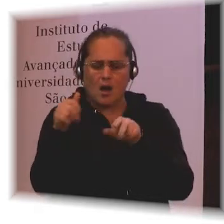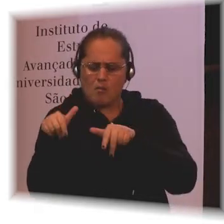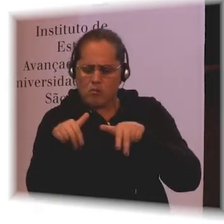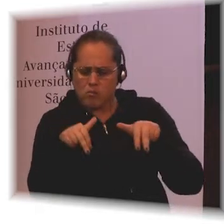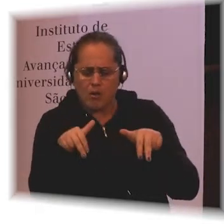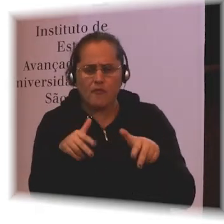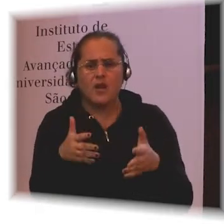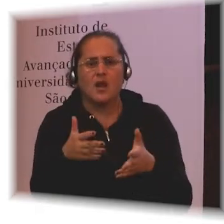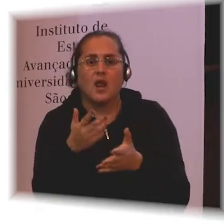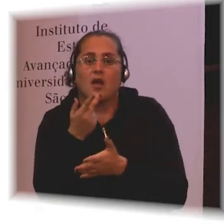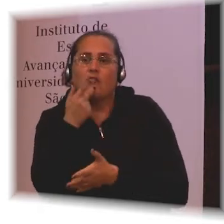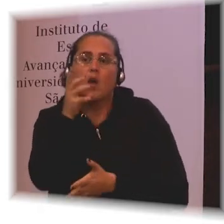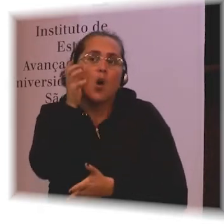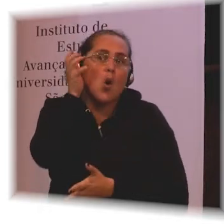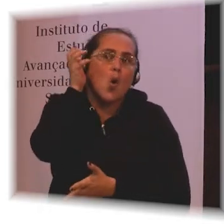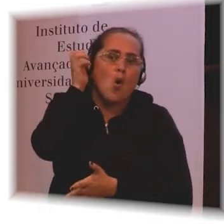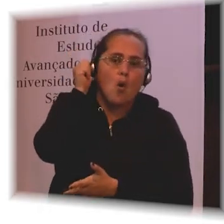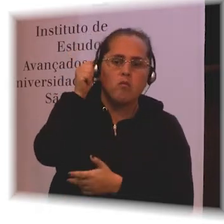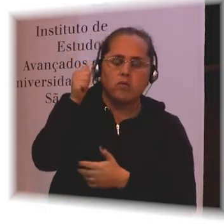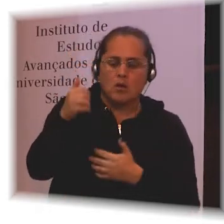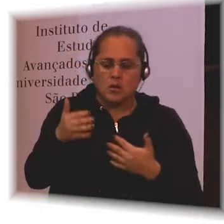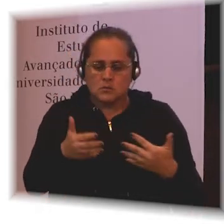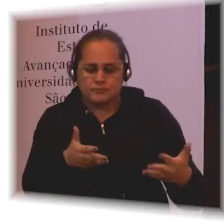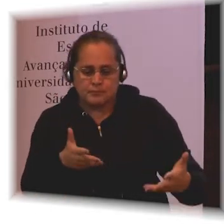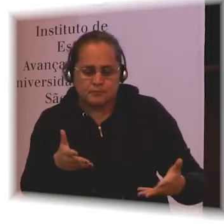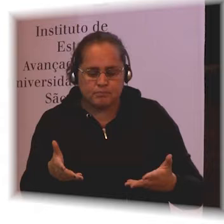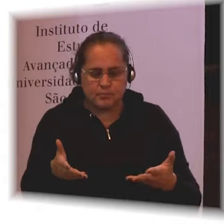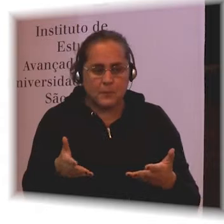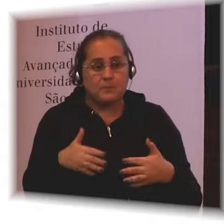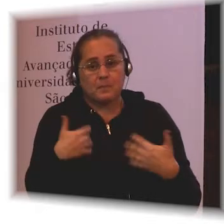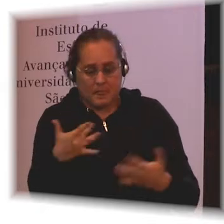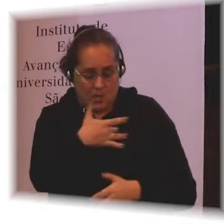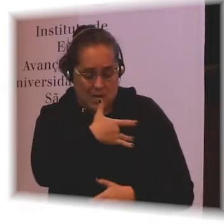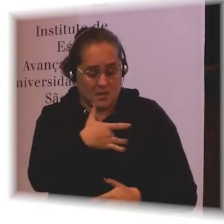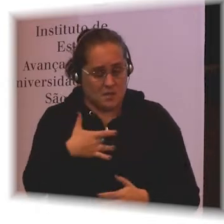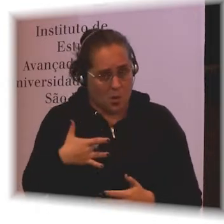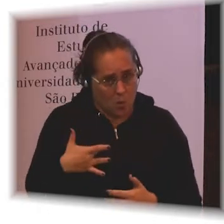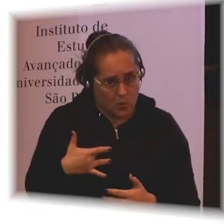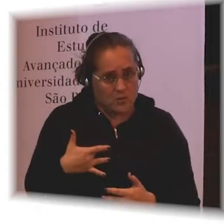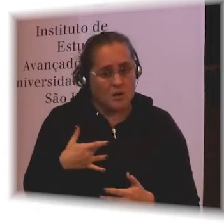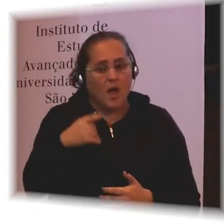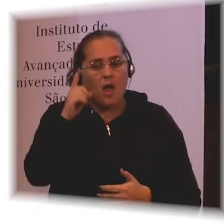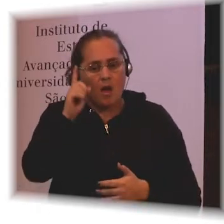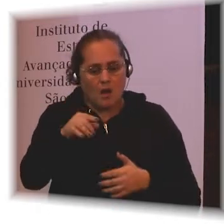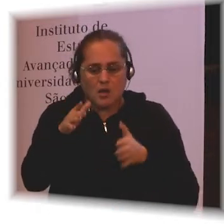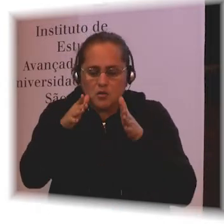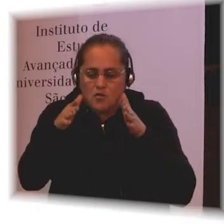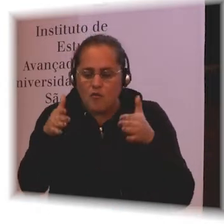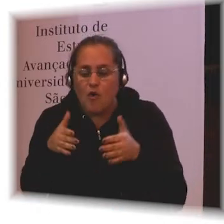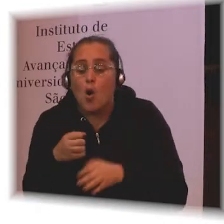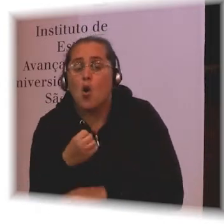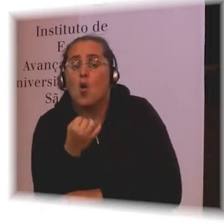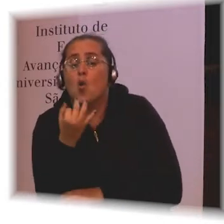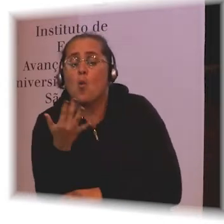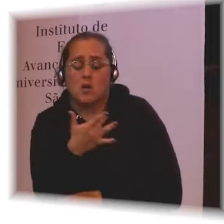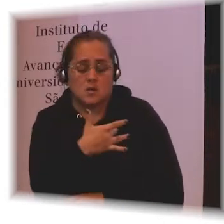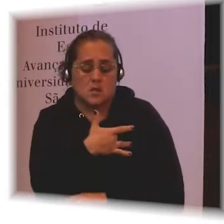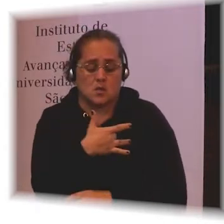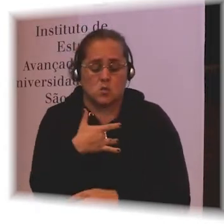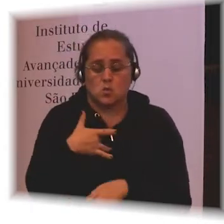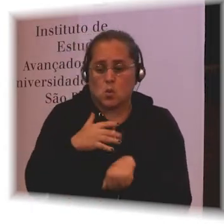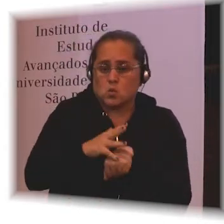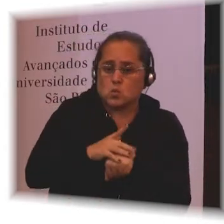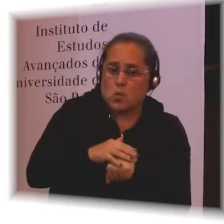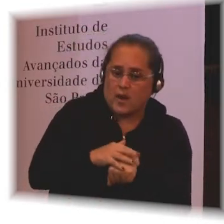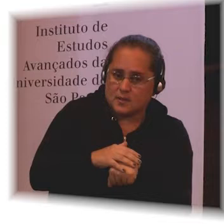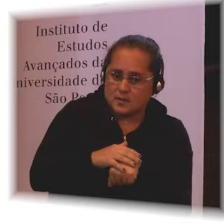is something that the health and the medical side focuses on very much. What are the diseases and what are the impairments?